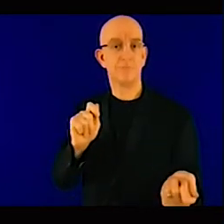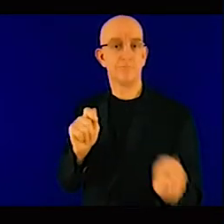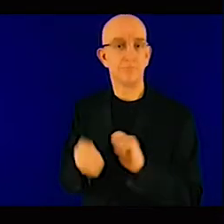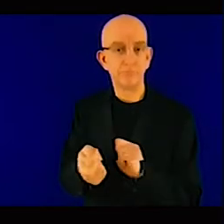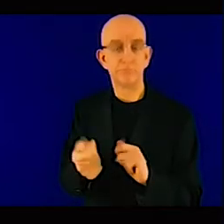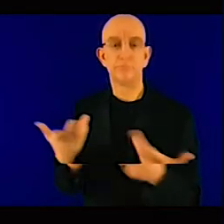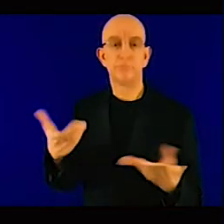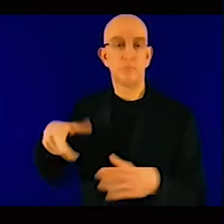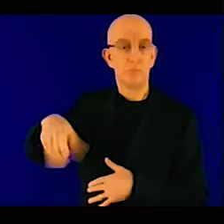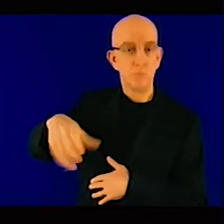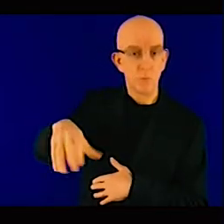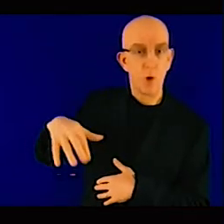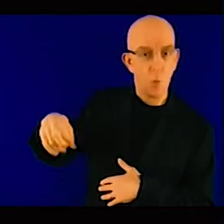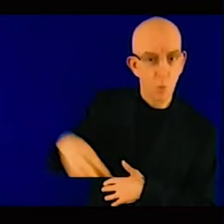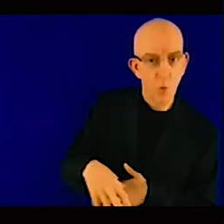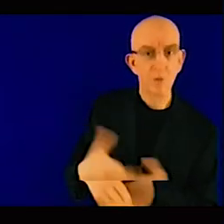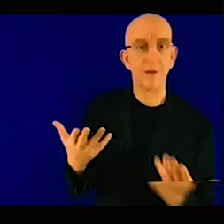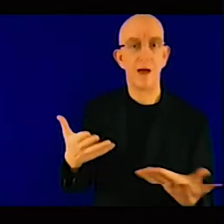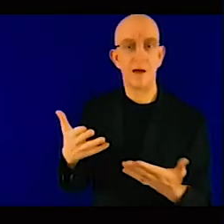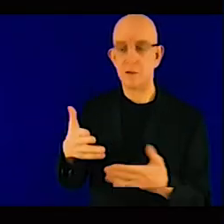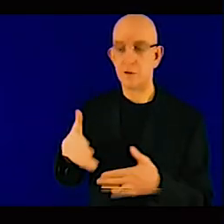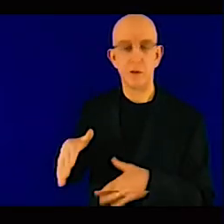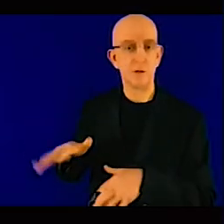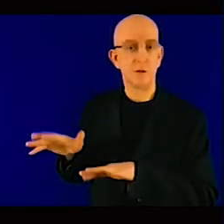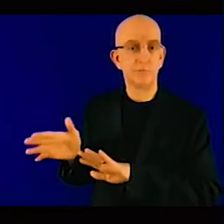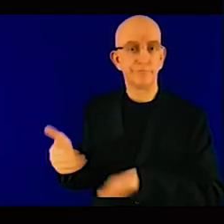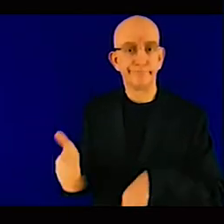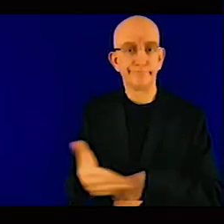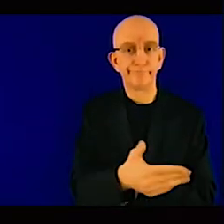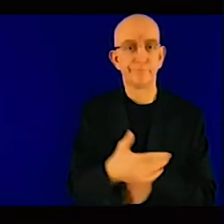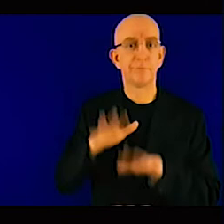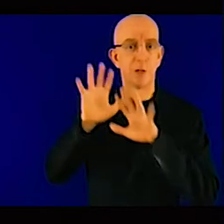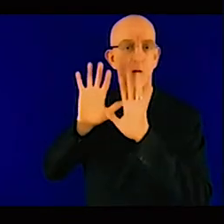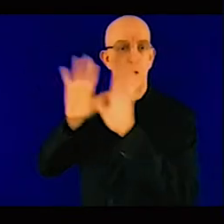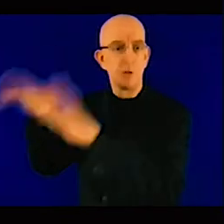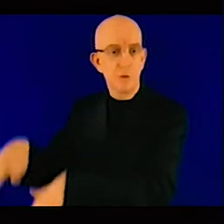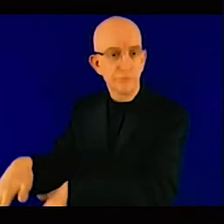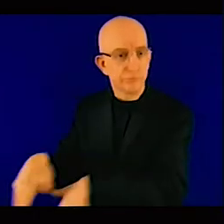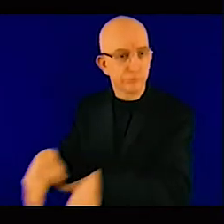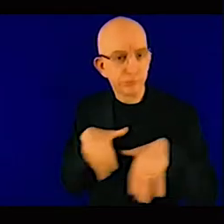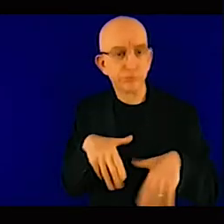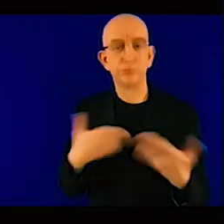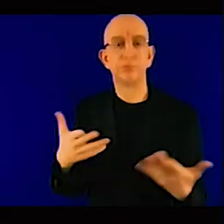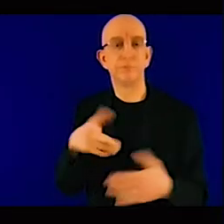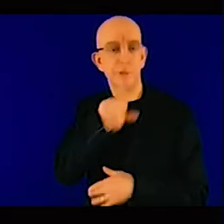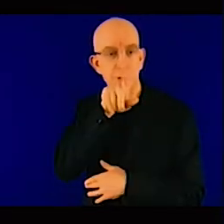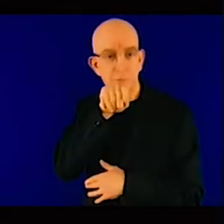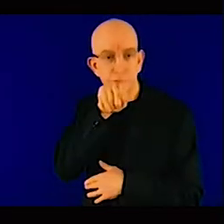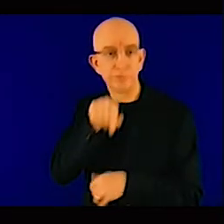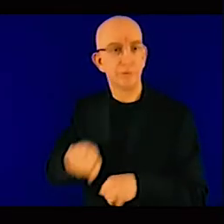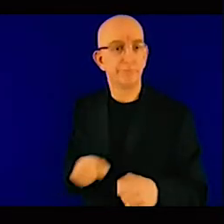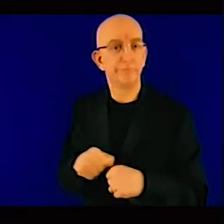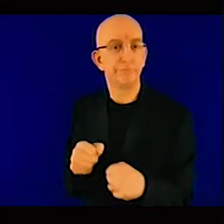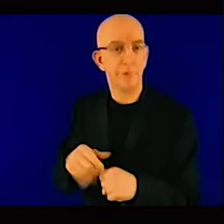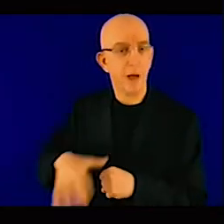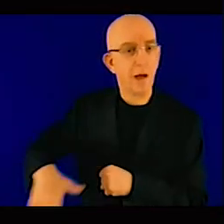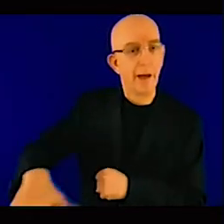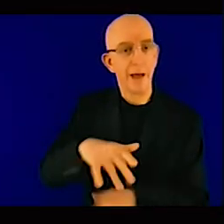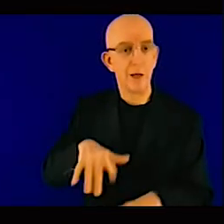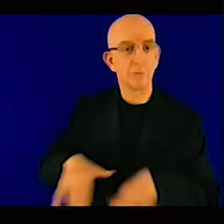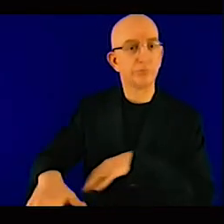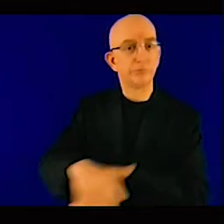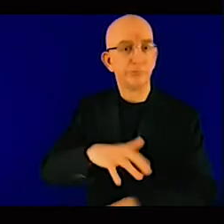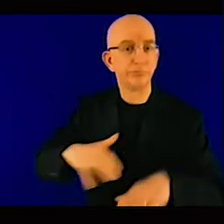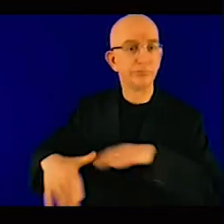determined contributions, most of the West African countries have already updated their NDCs with more